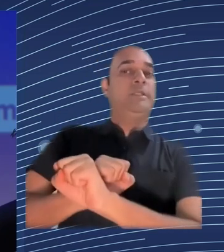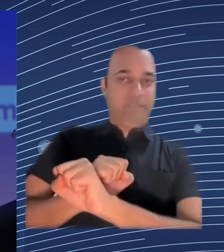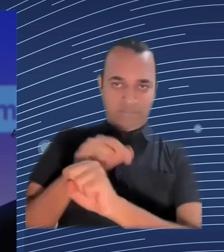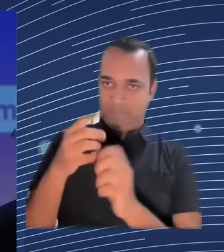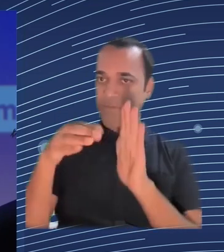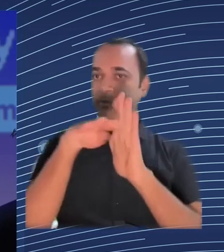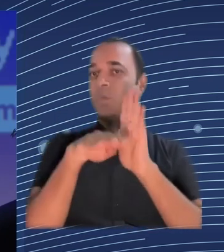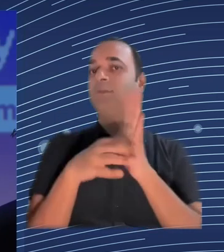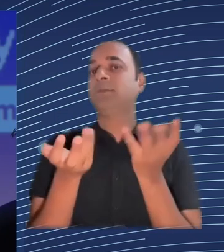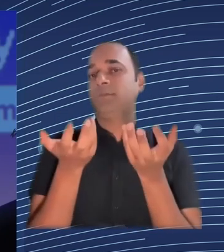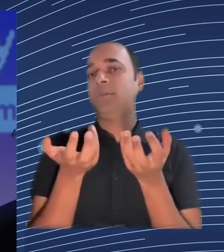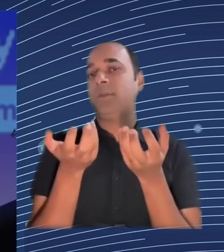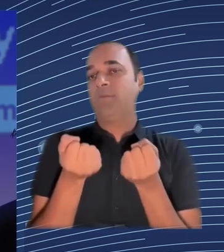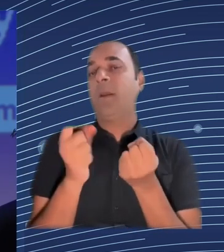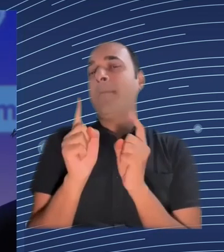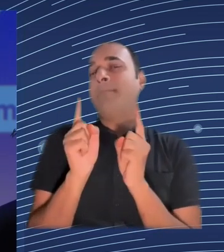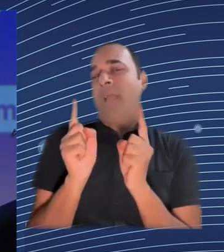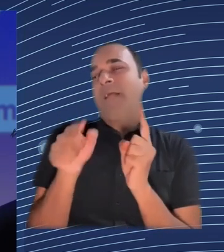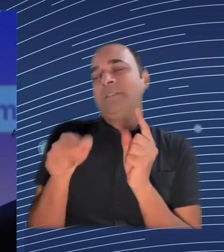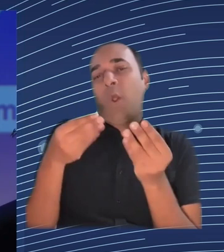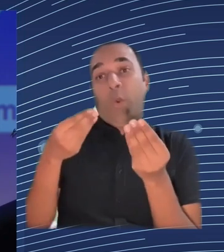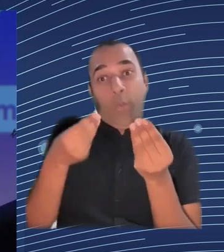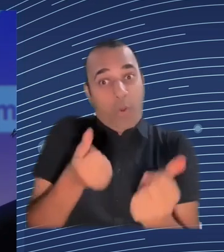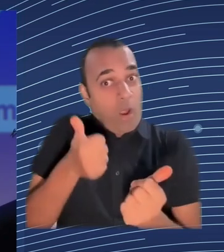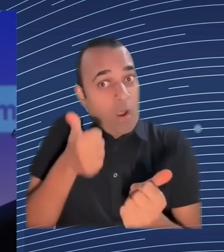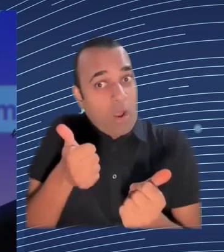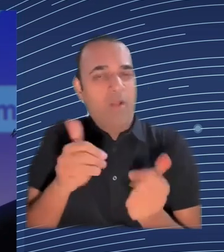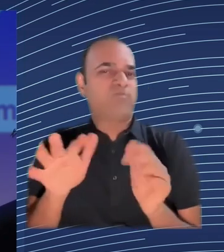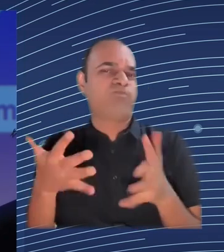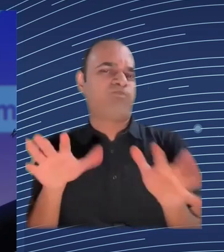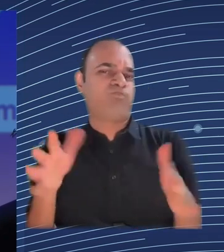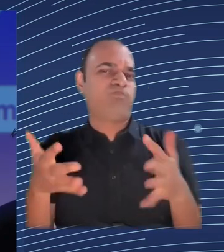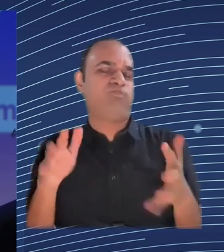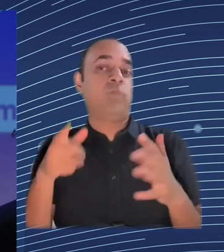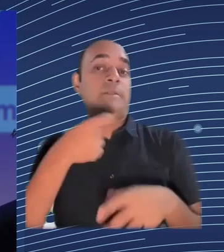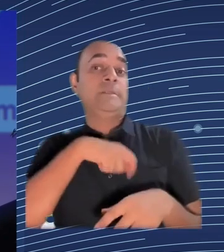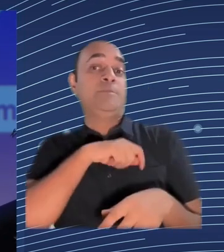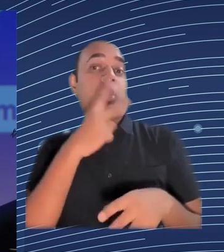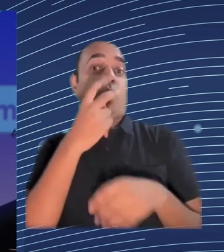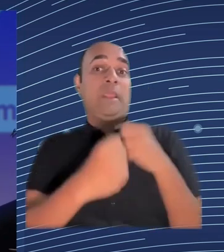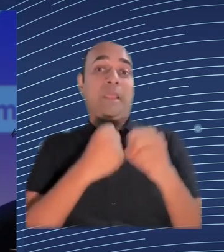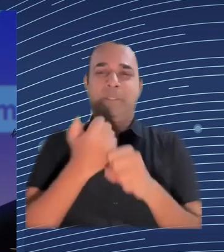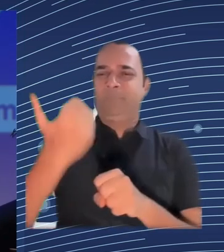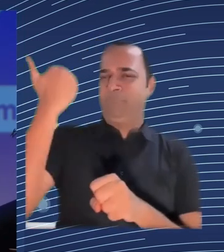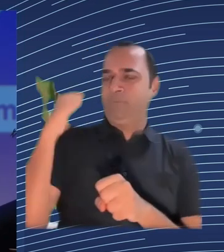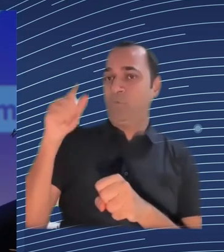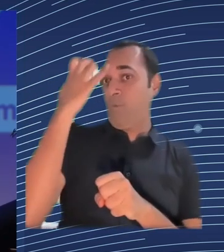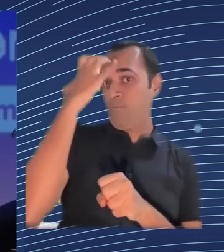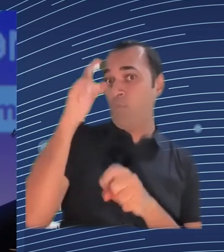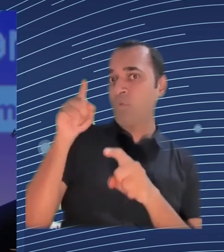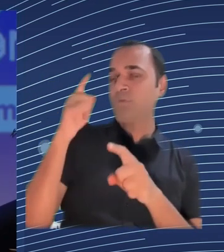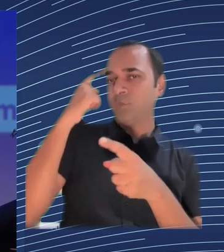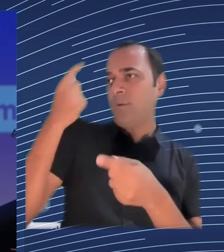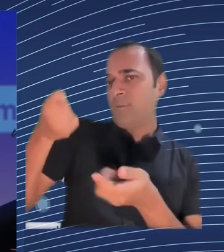but not only for individual workers but for the council of workers so legal representatives